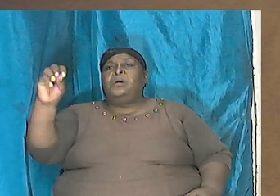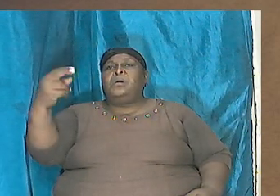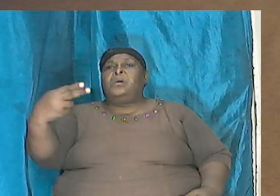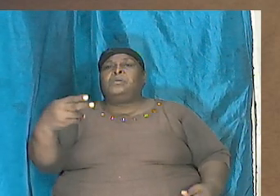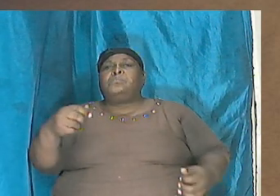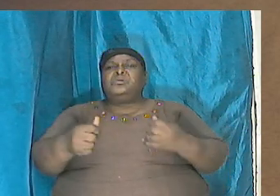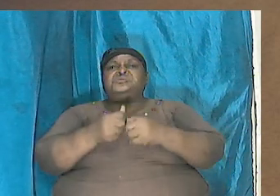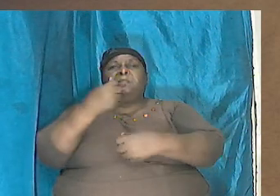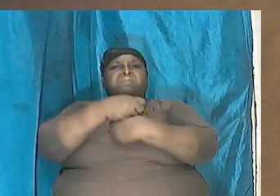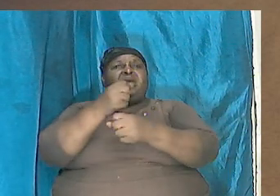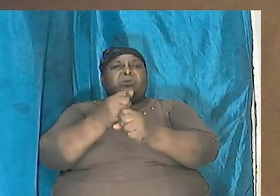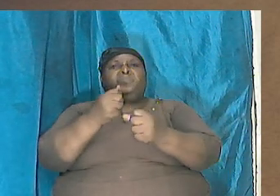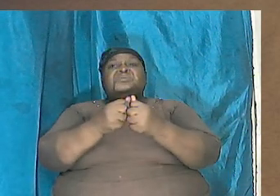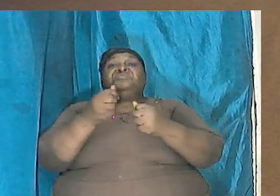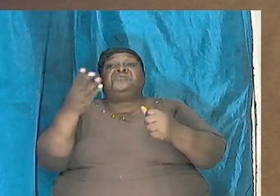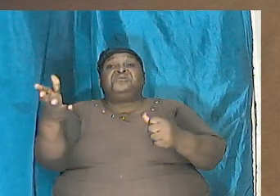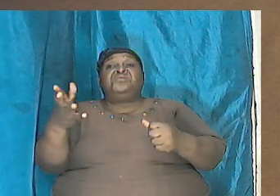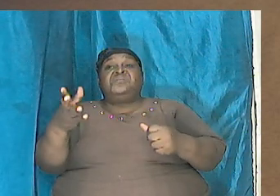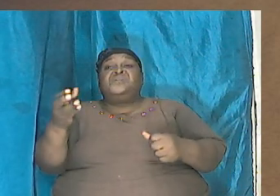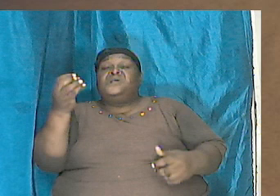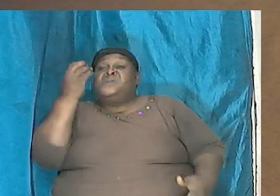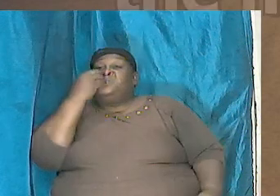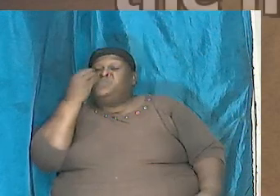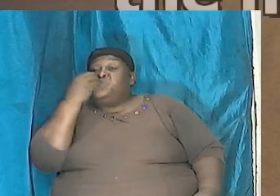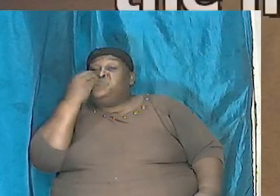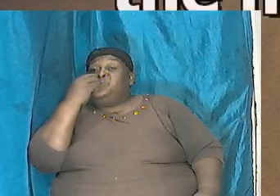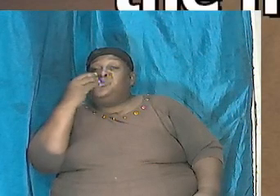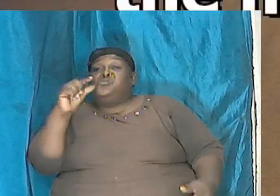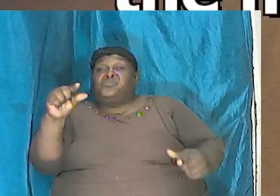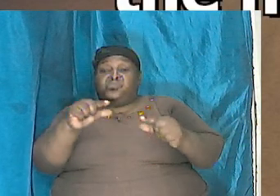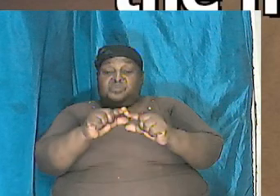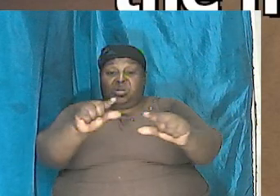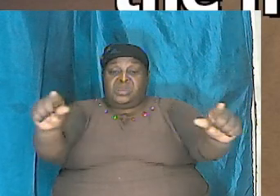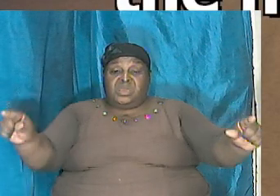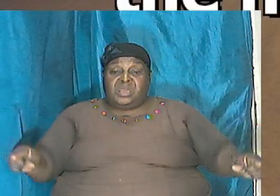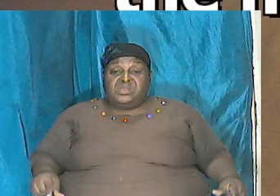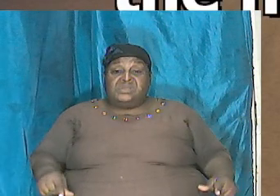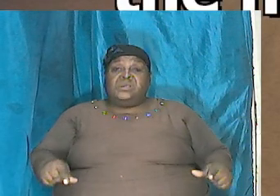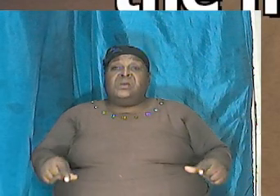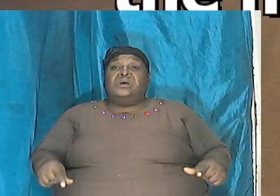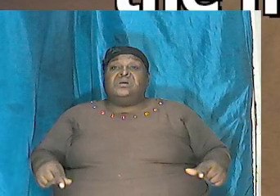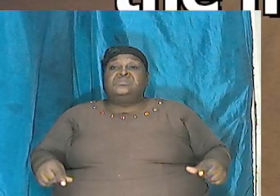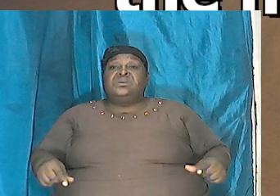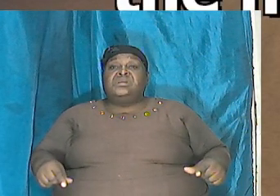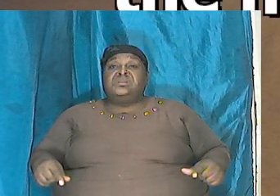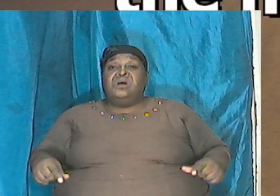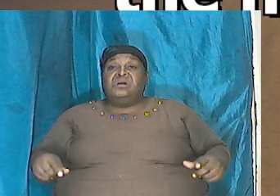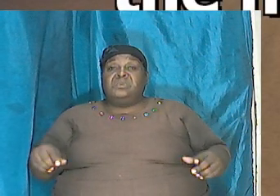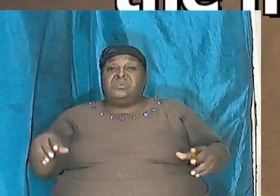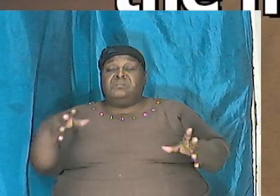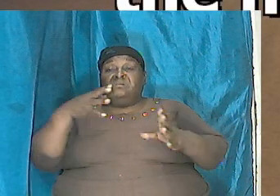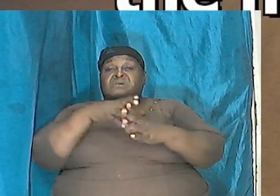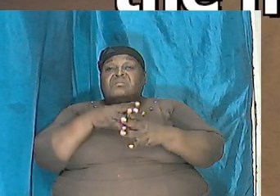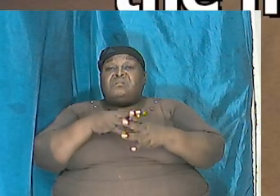he eateth grass as an ox lo know his strength